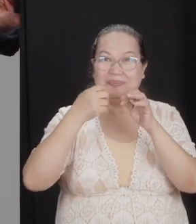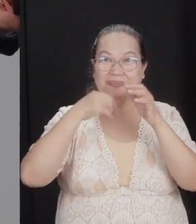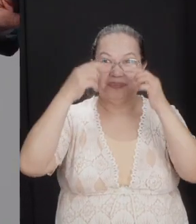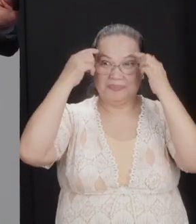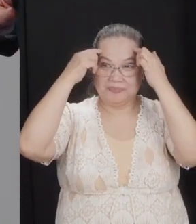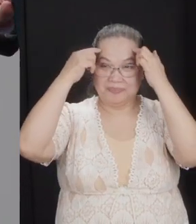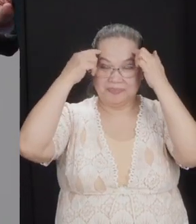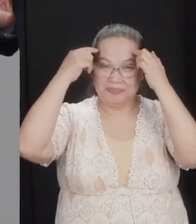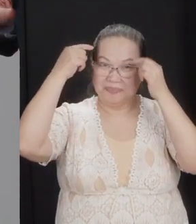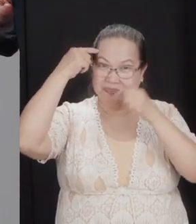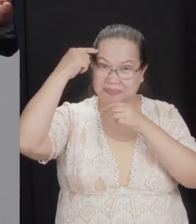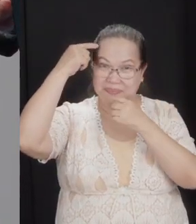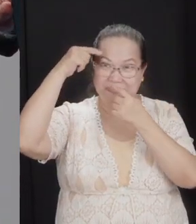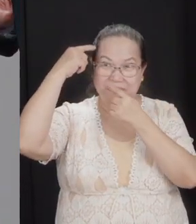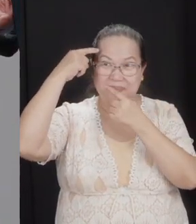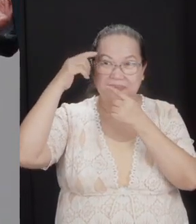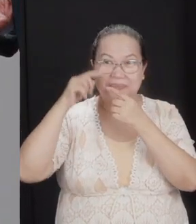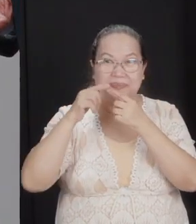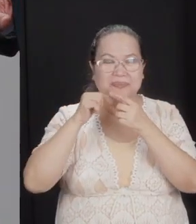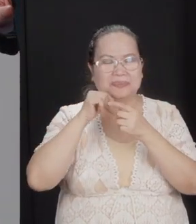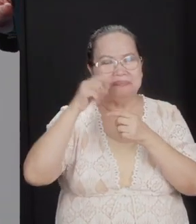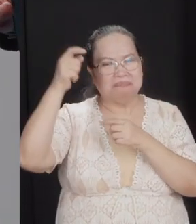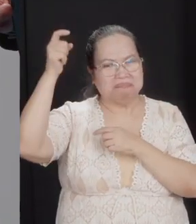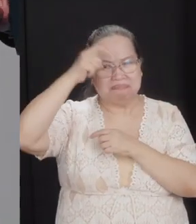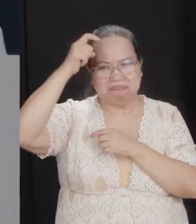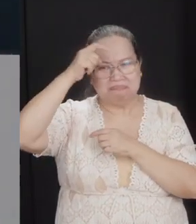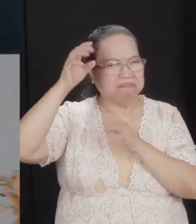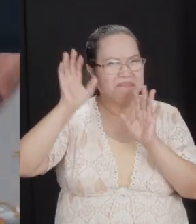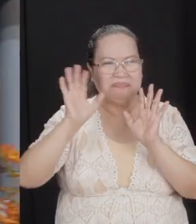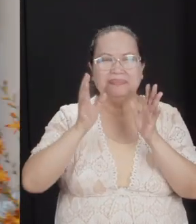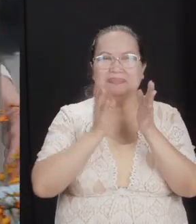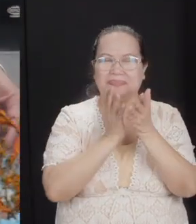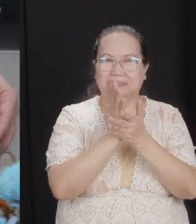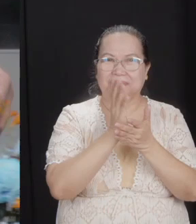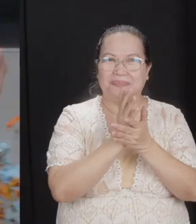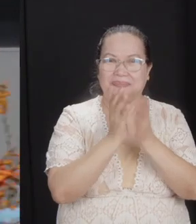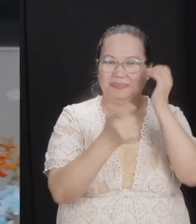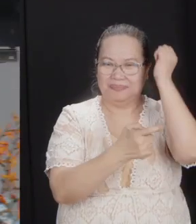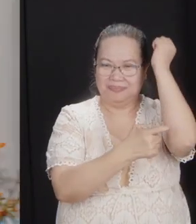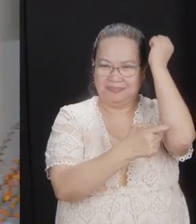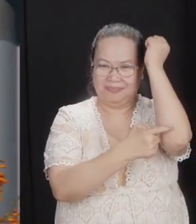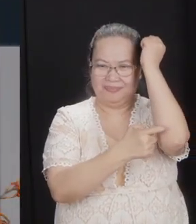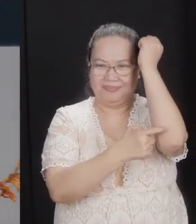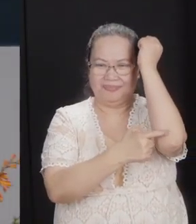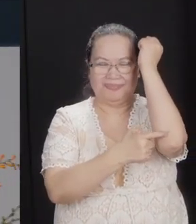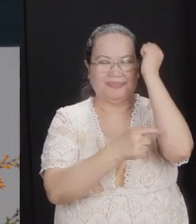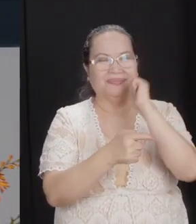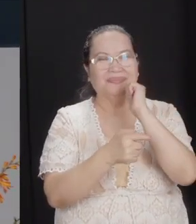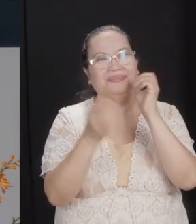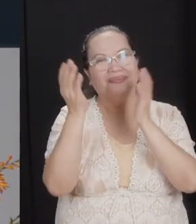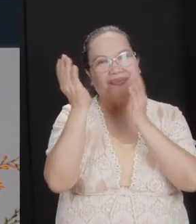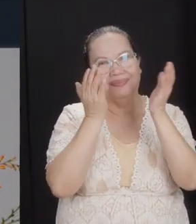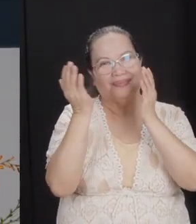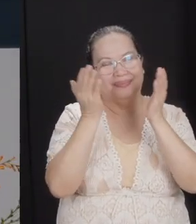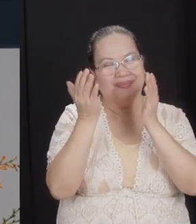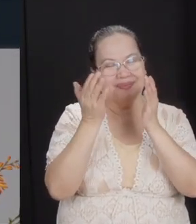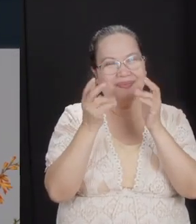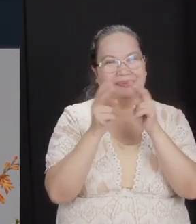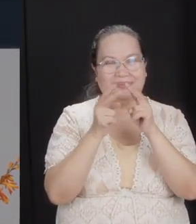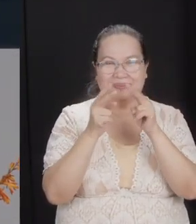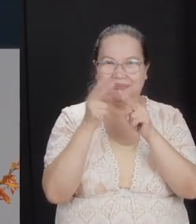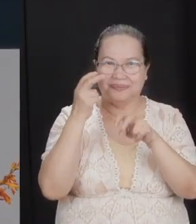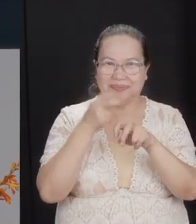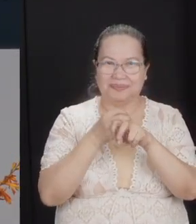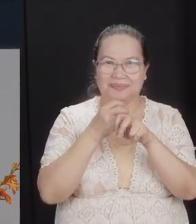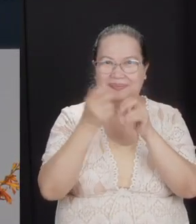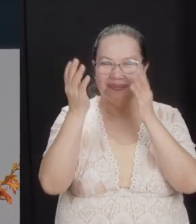common sense, no-brainer temptations. One, the temptation of not serving. It's very hard